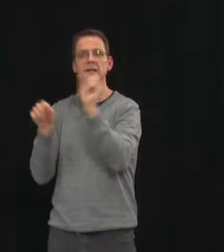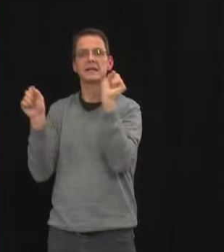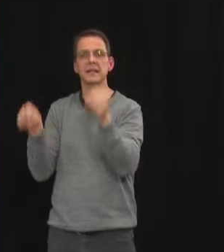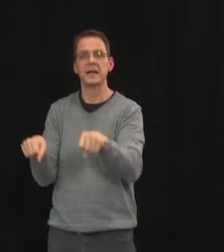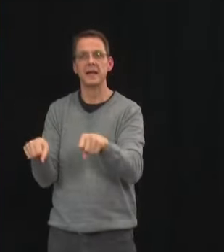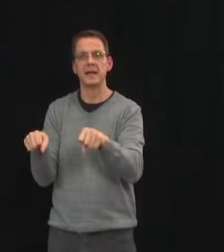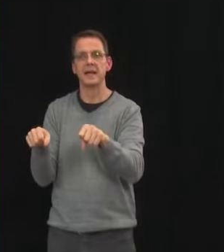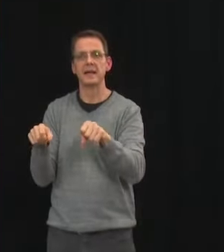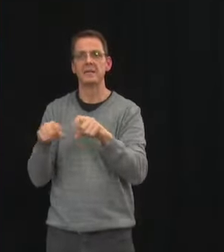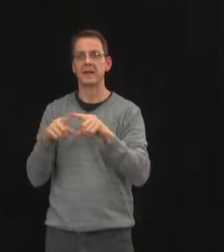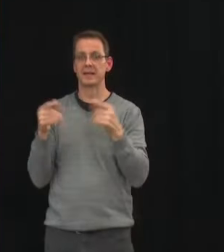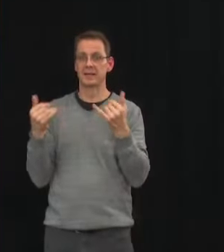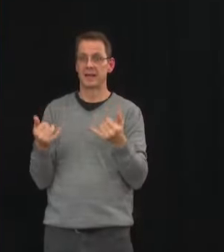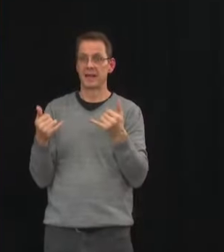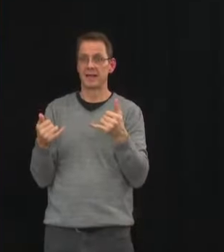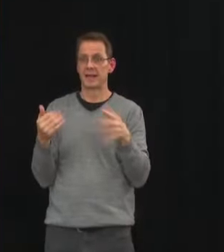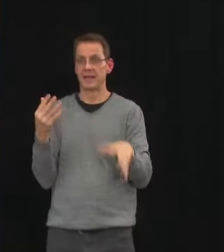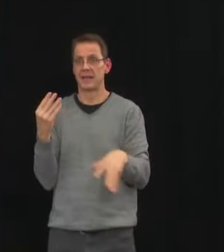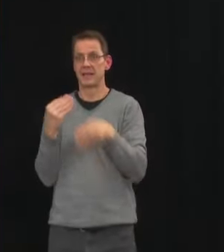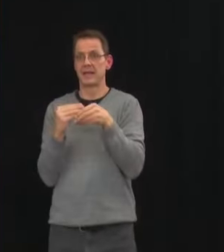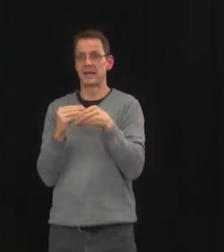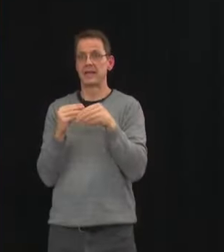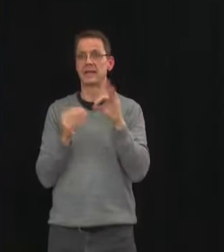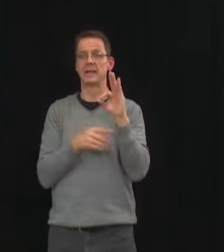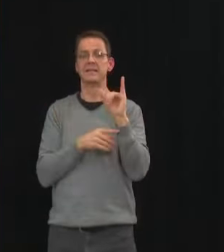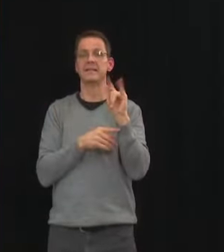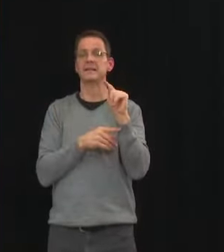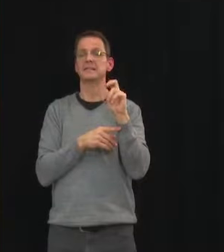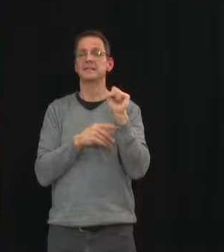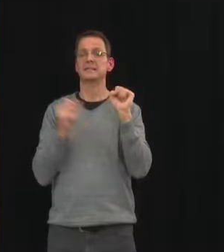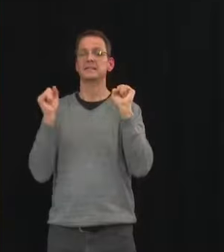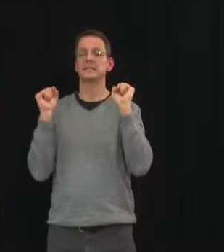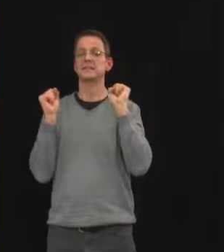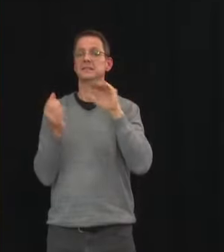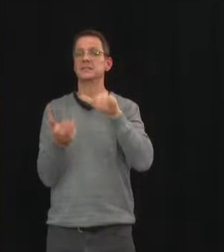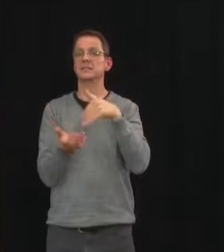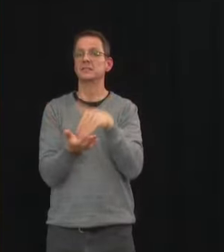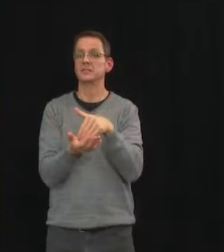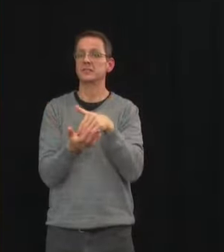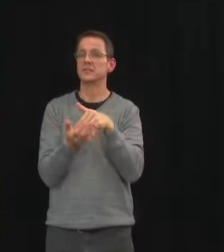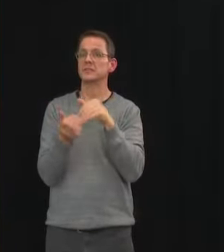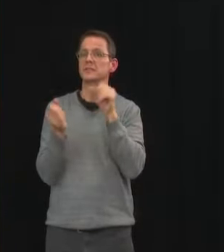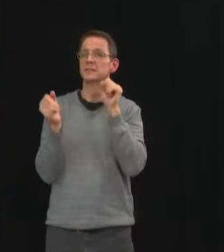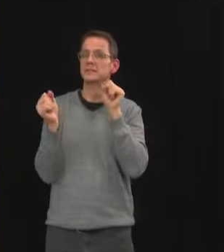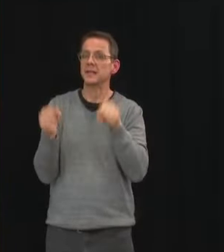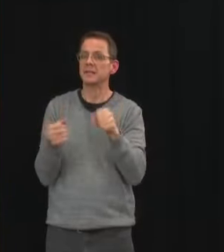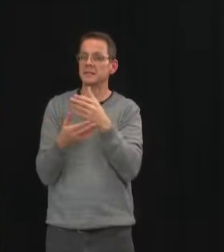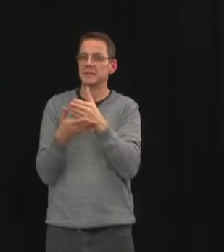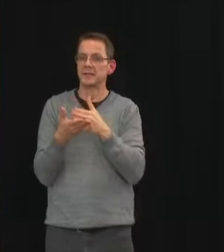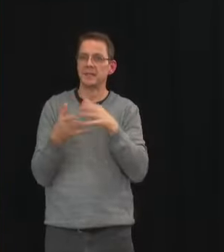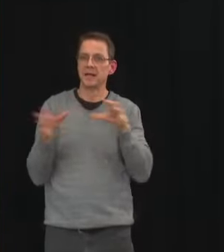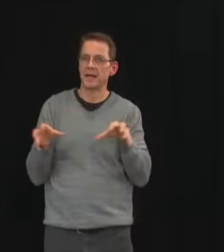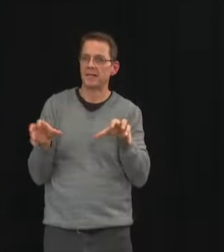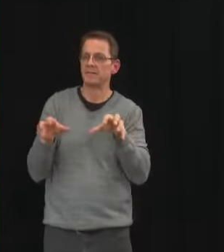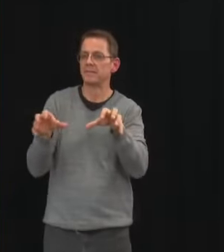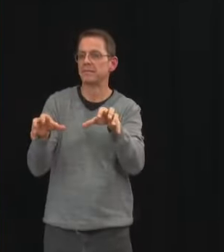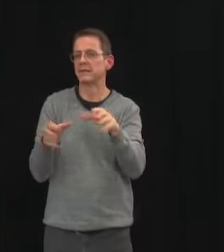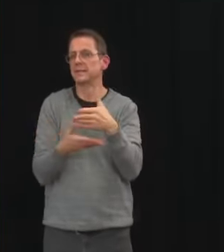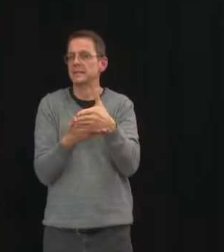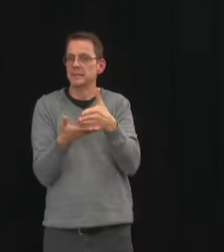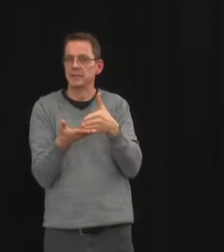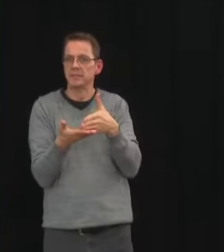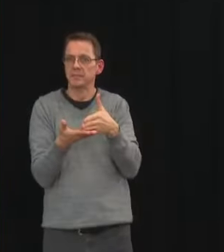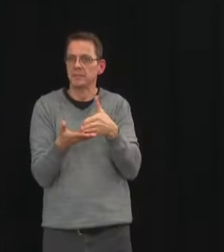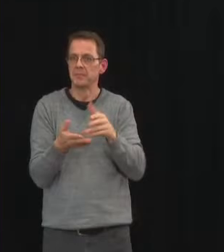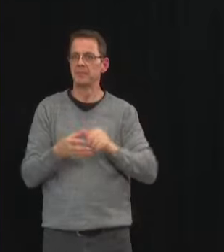and i talked about before a few weeks ago um but just a reminder that our leading indicators um wouldn't be increasing